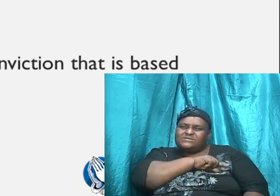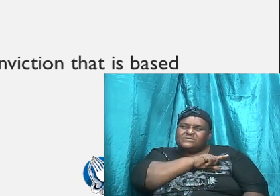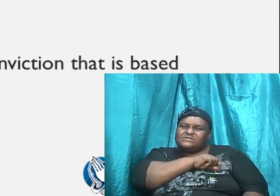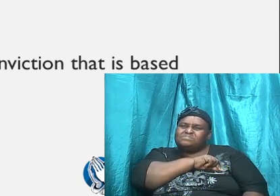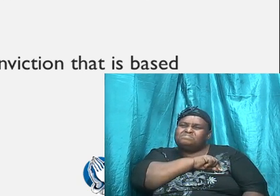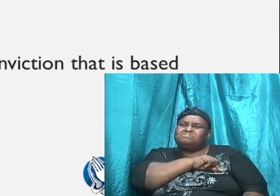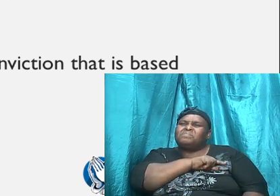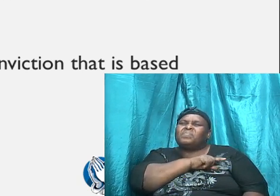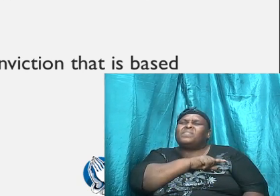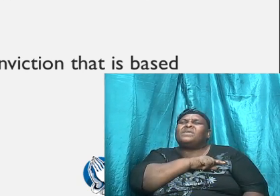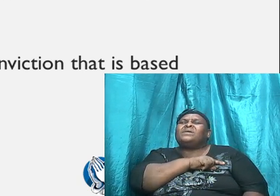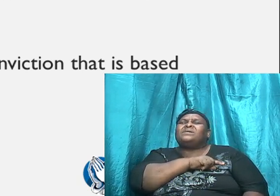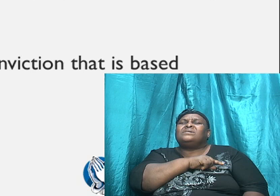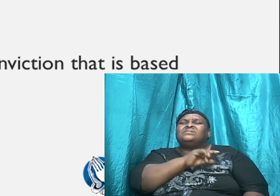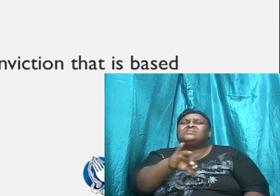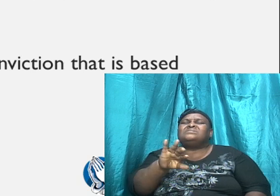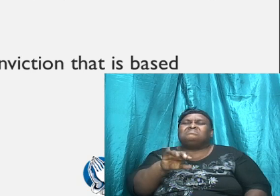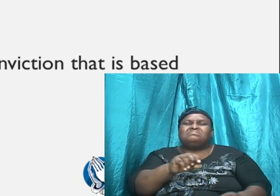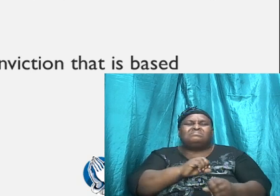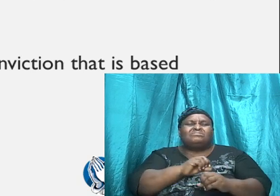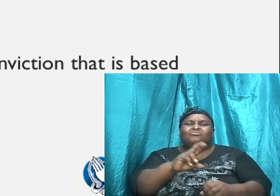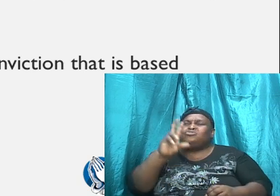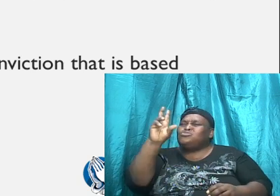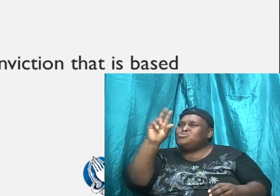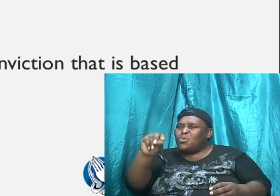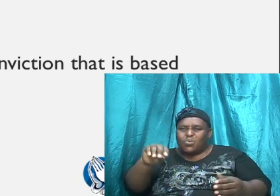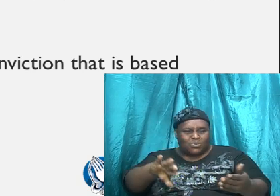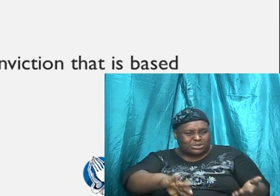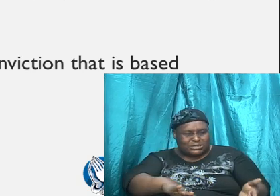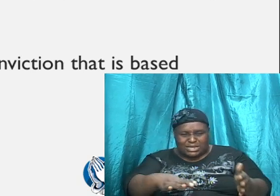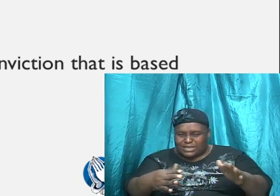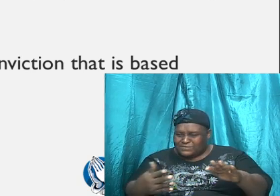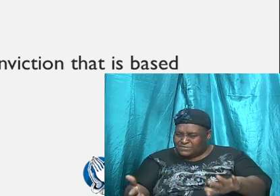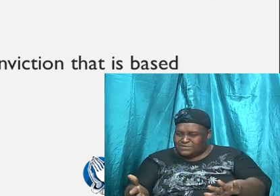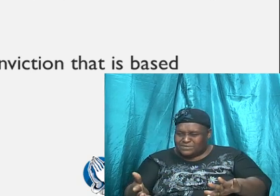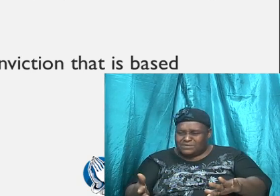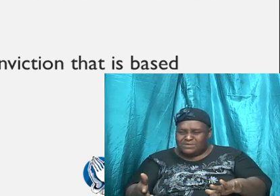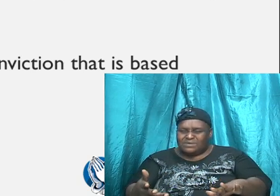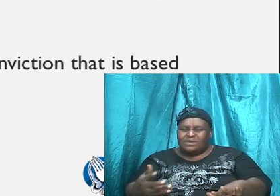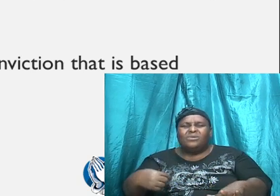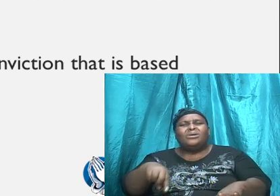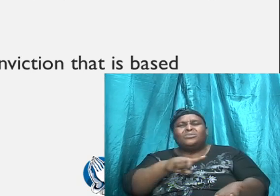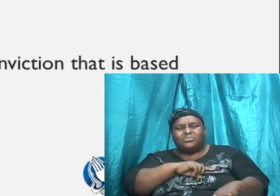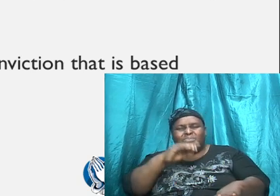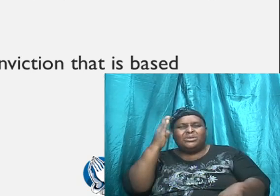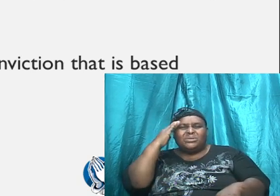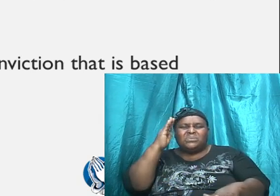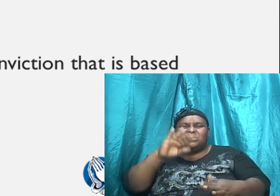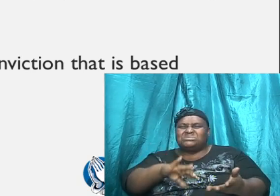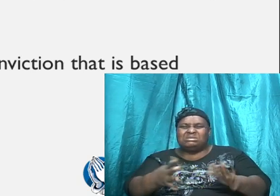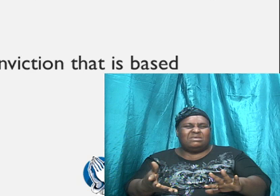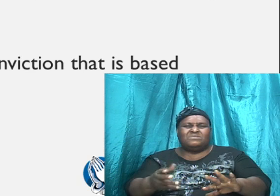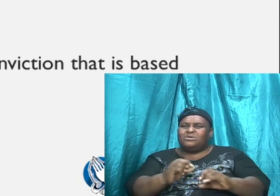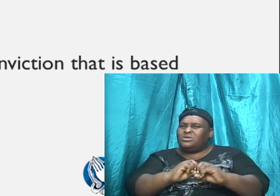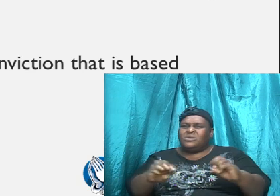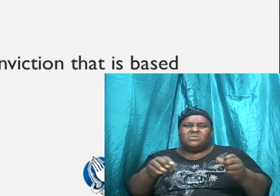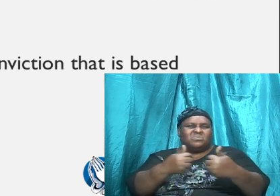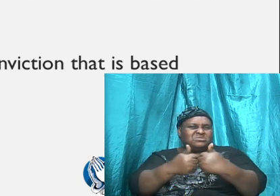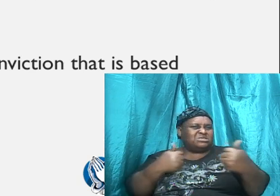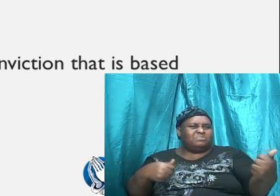that, you know, neither death, well, we know death does not separate us from God, because